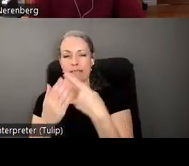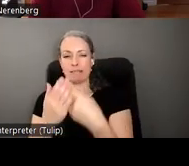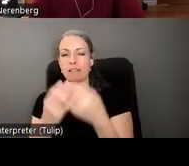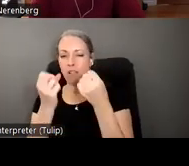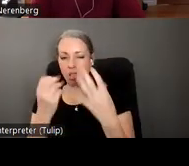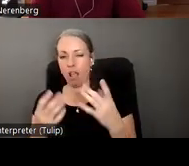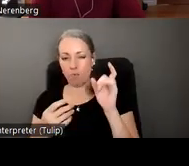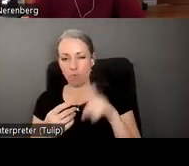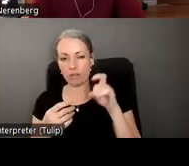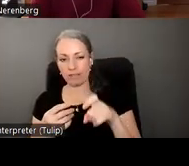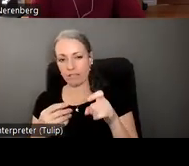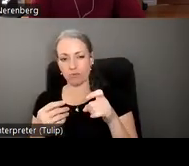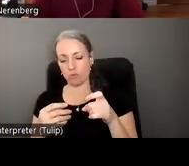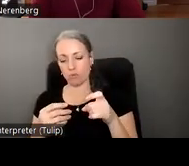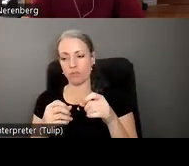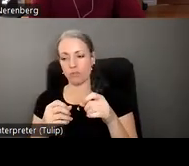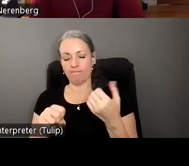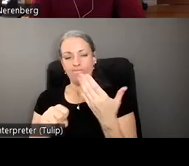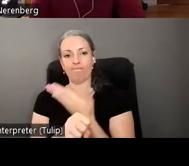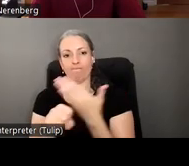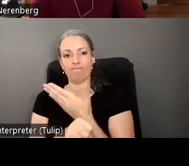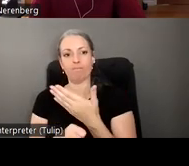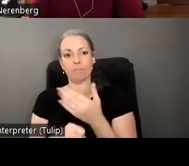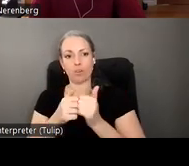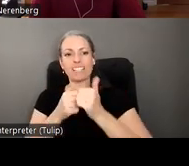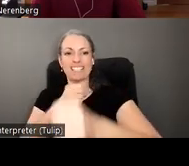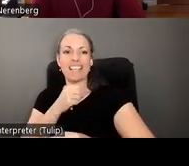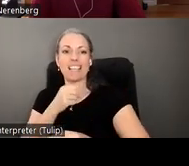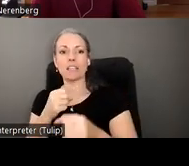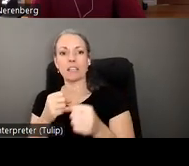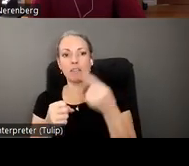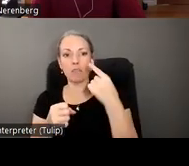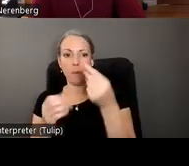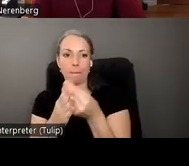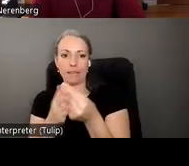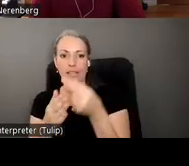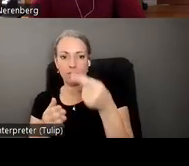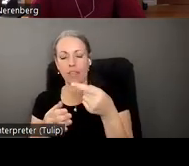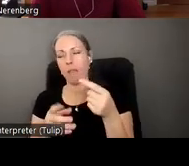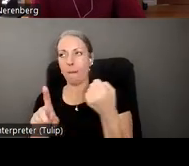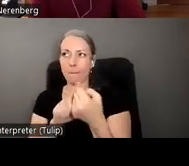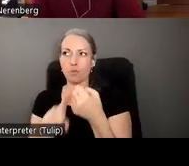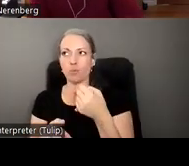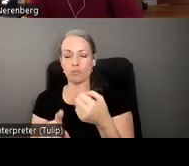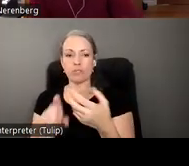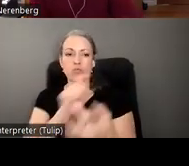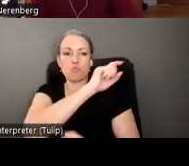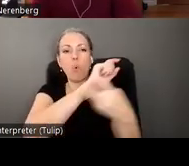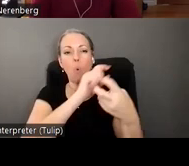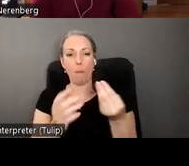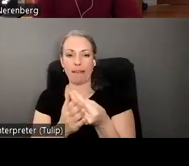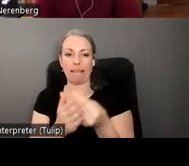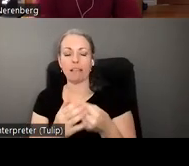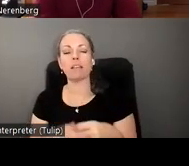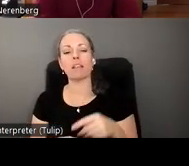to revamp or to extend victim compensation particularly for victims of financial abuse so opportunities like